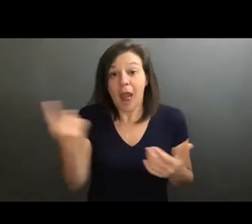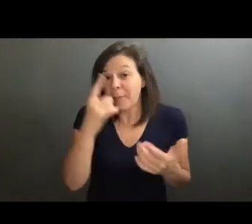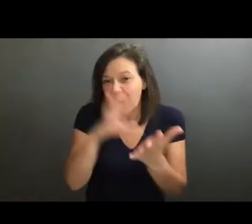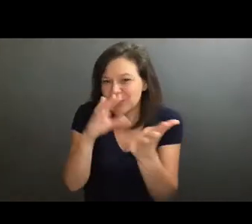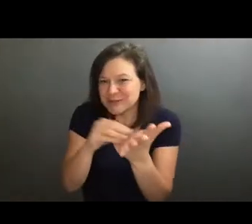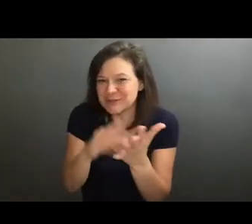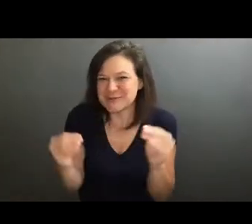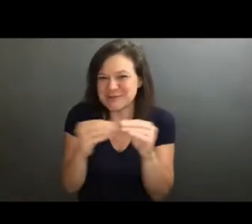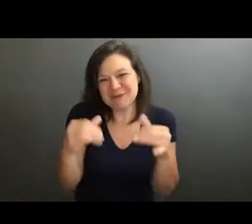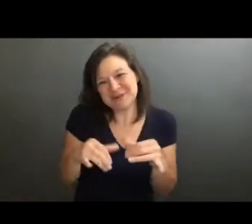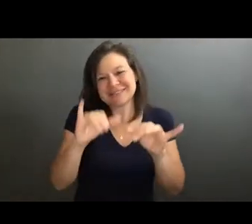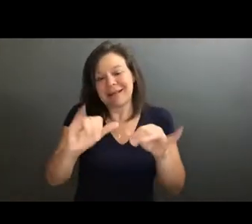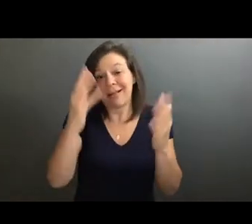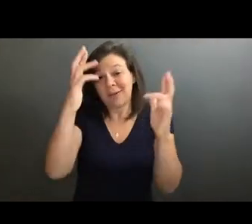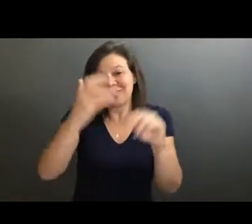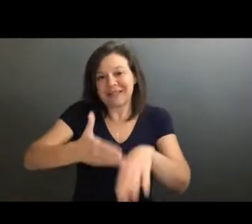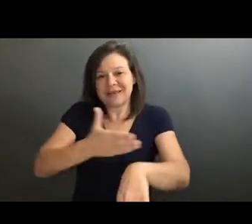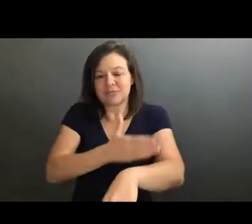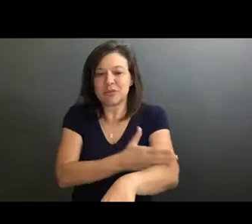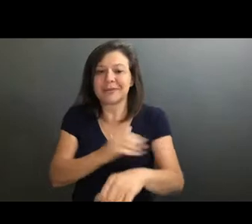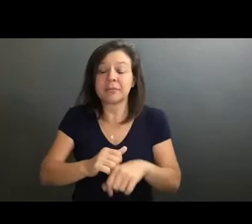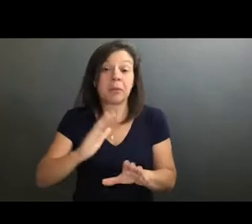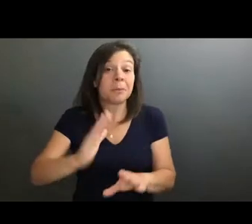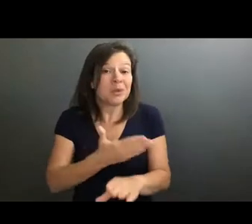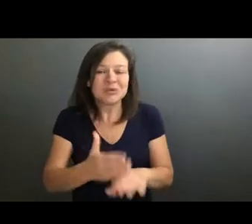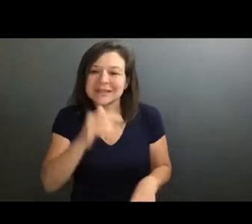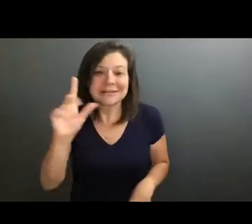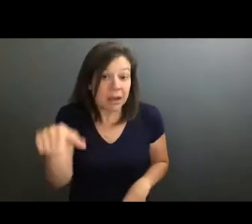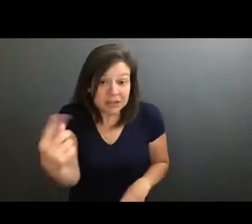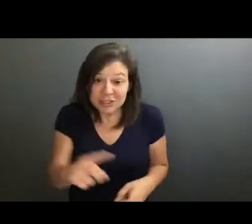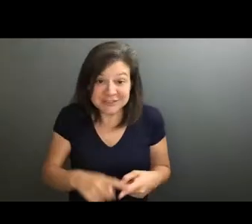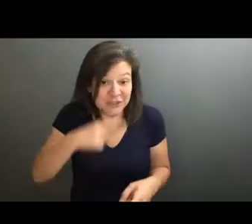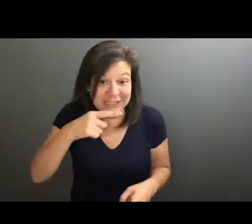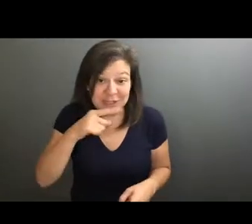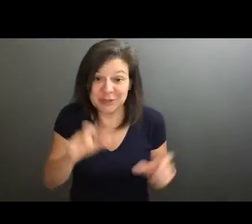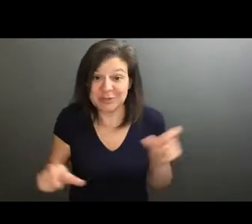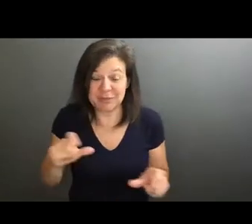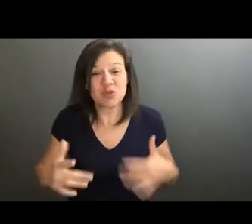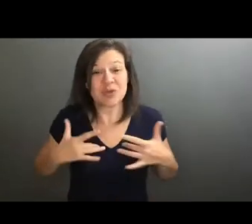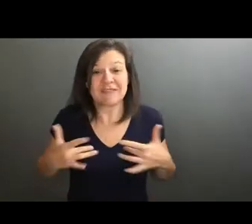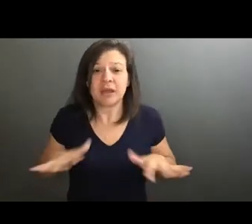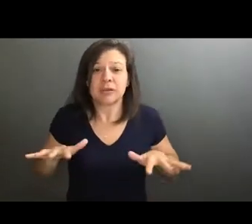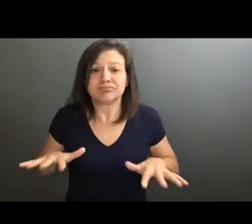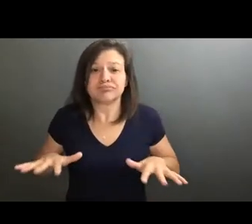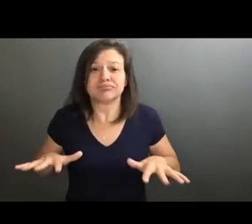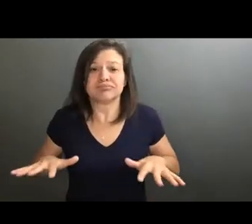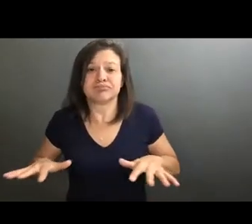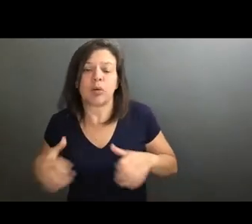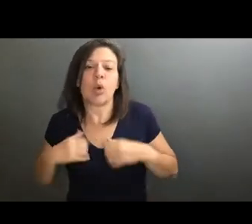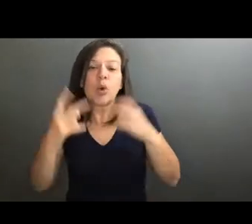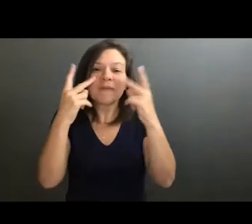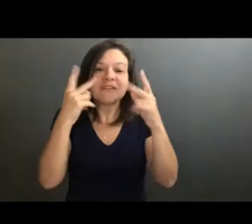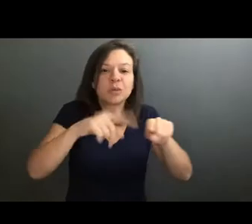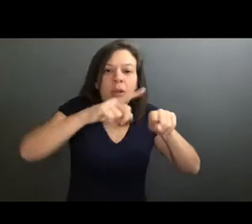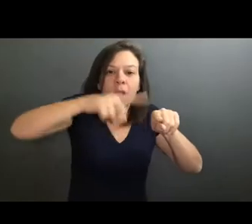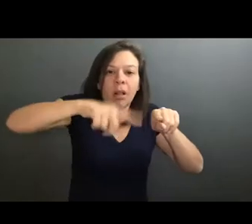about this, I think, and hopefully improving, but like music is not only for hearing people, you know, you can feel it through vibrations or having visual output of